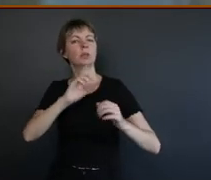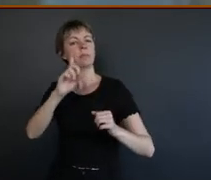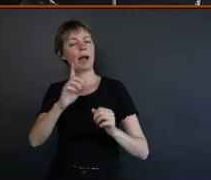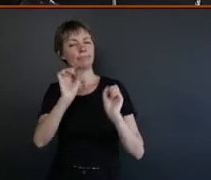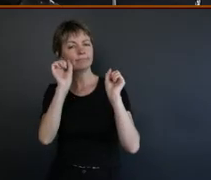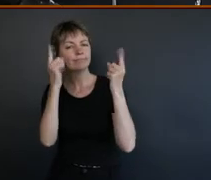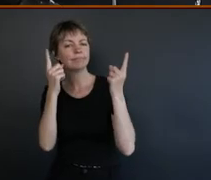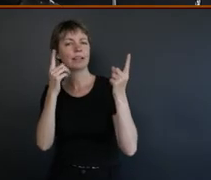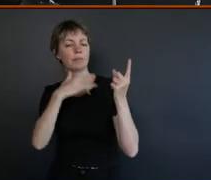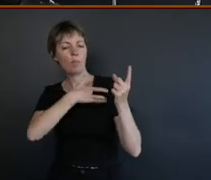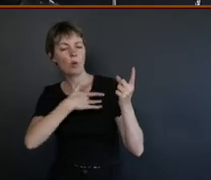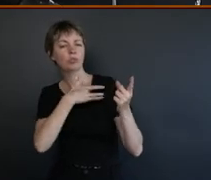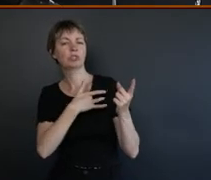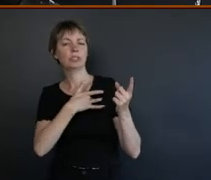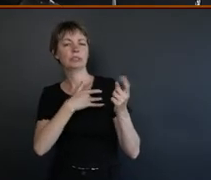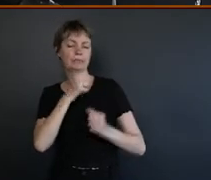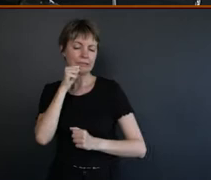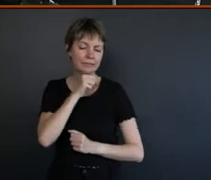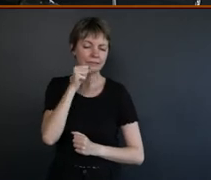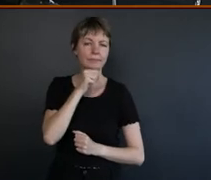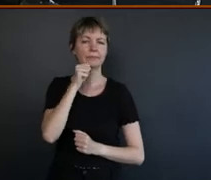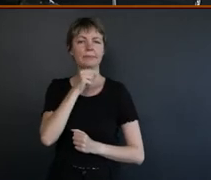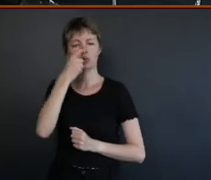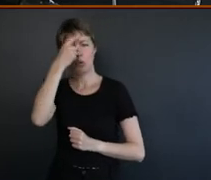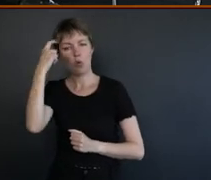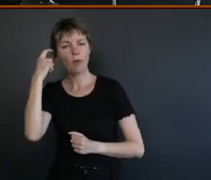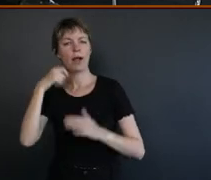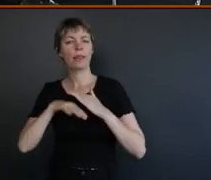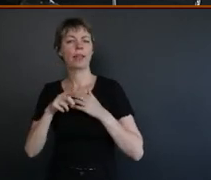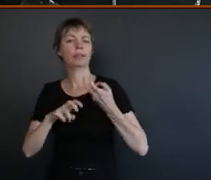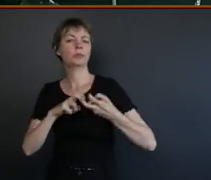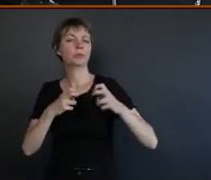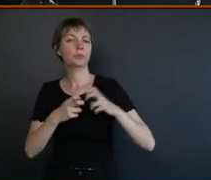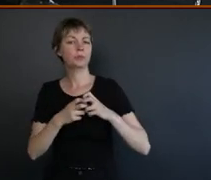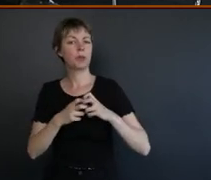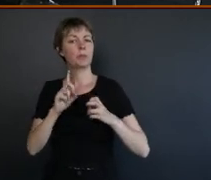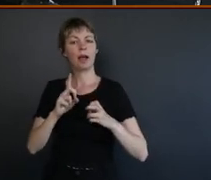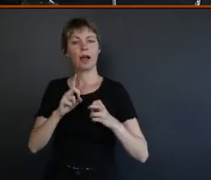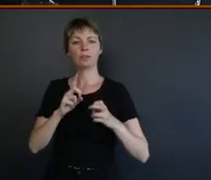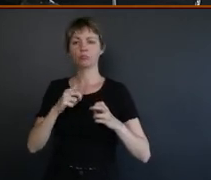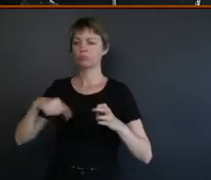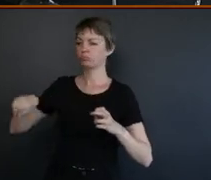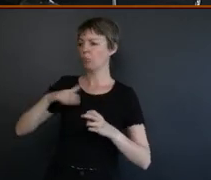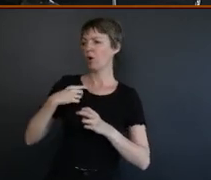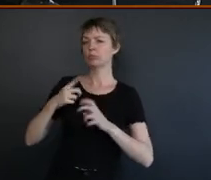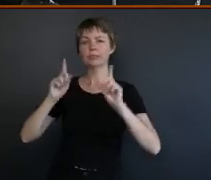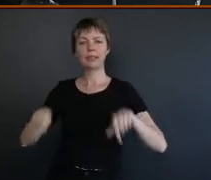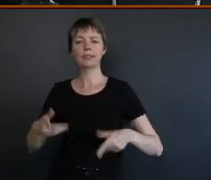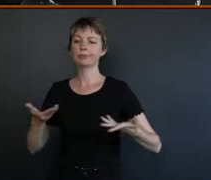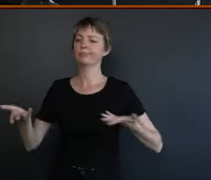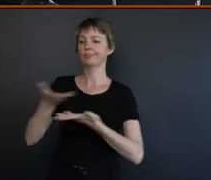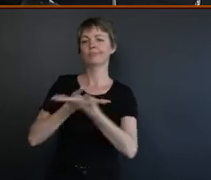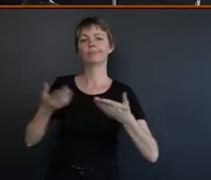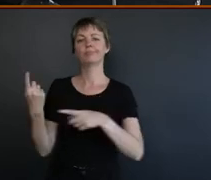the heartache and the trauma that accompanies these issues. They're happening amongst our peers and our colleagues and, you know,